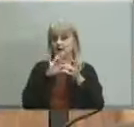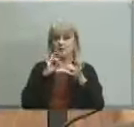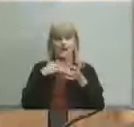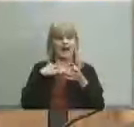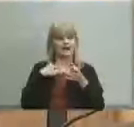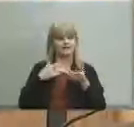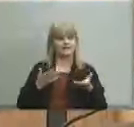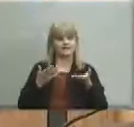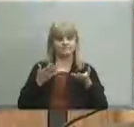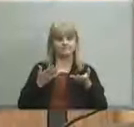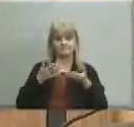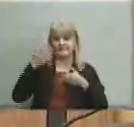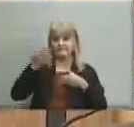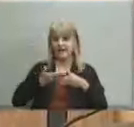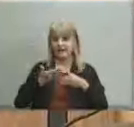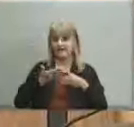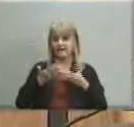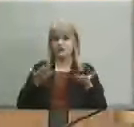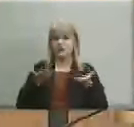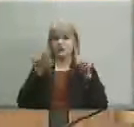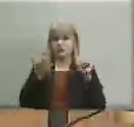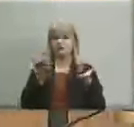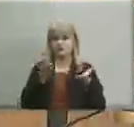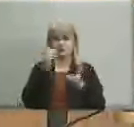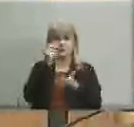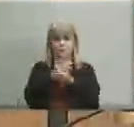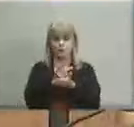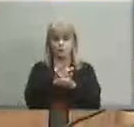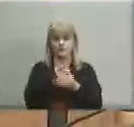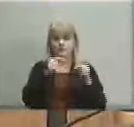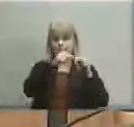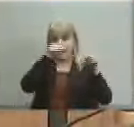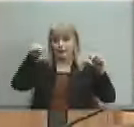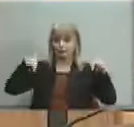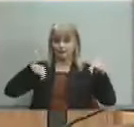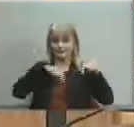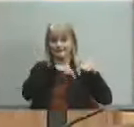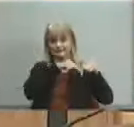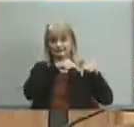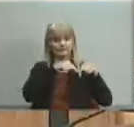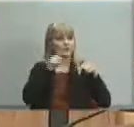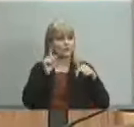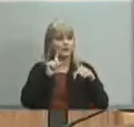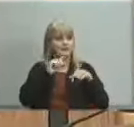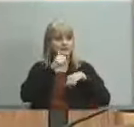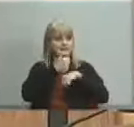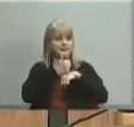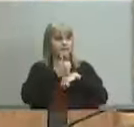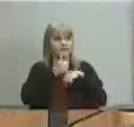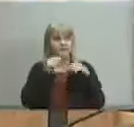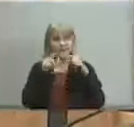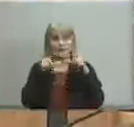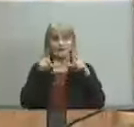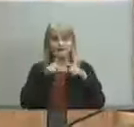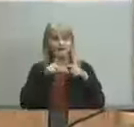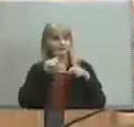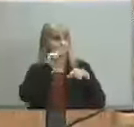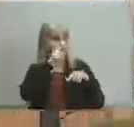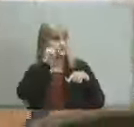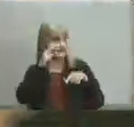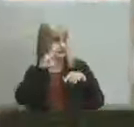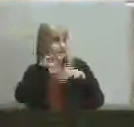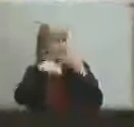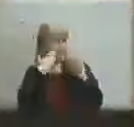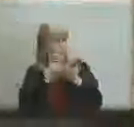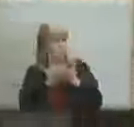invite a motion to approve the boundary lines steph moves it is there a second i'll second okay linda seconds all in favor